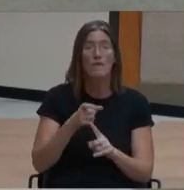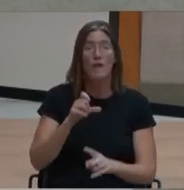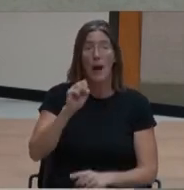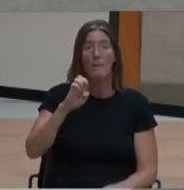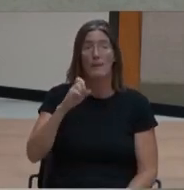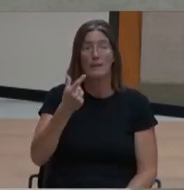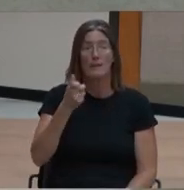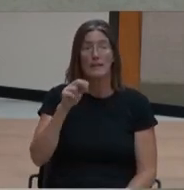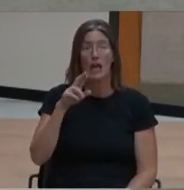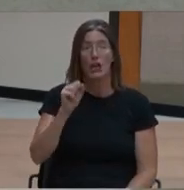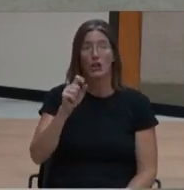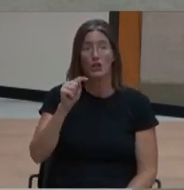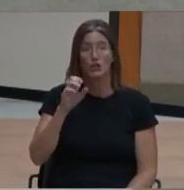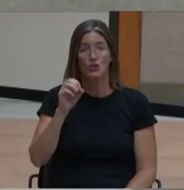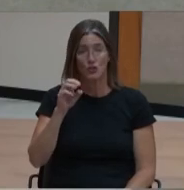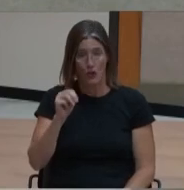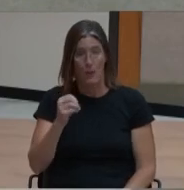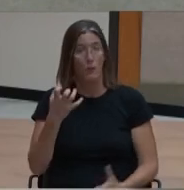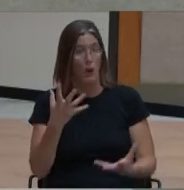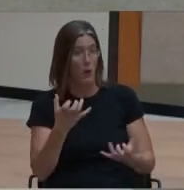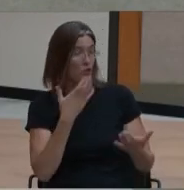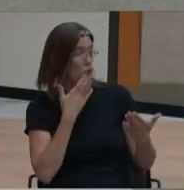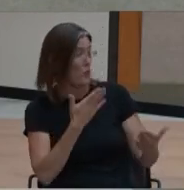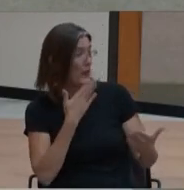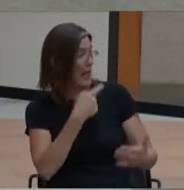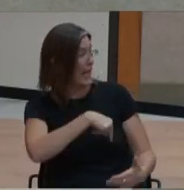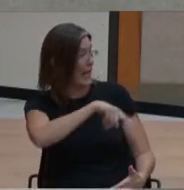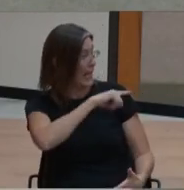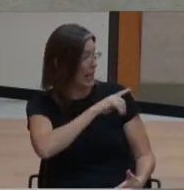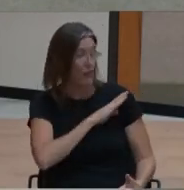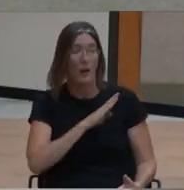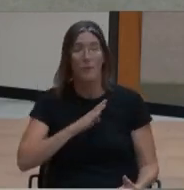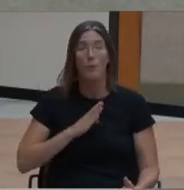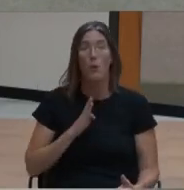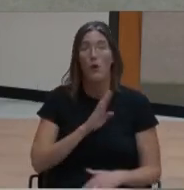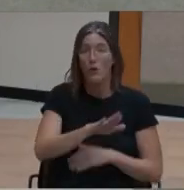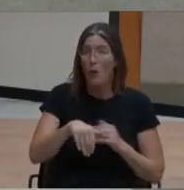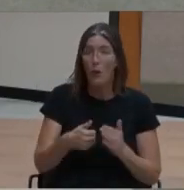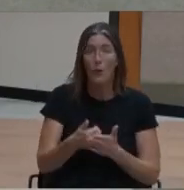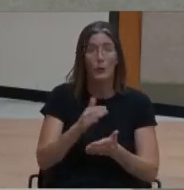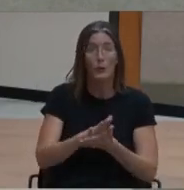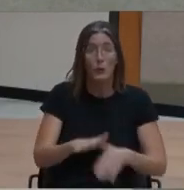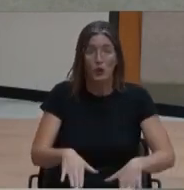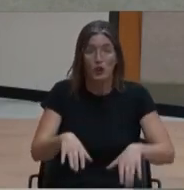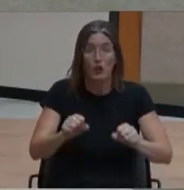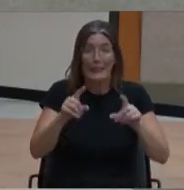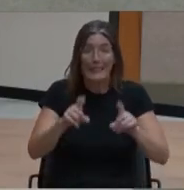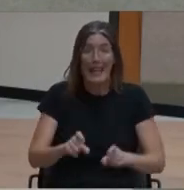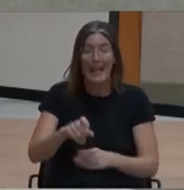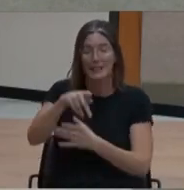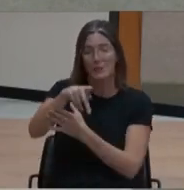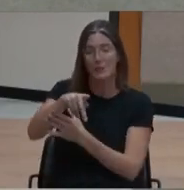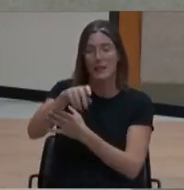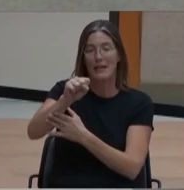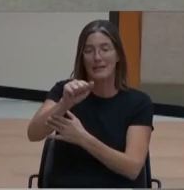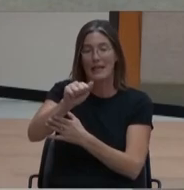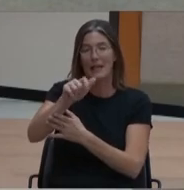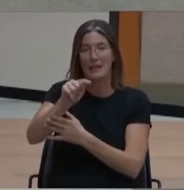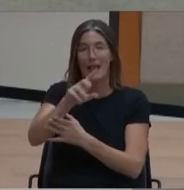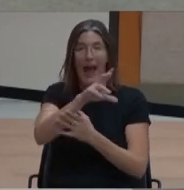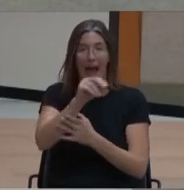take the SAT and PSAT on October 16th. We want to say thank you for